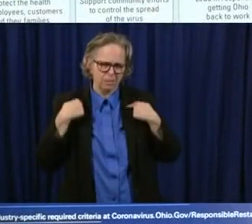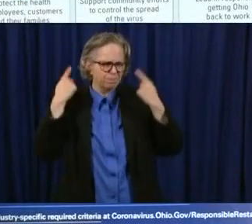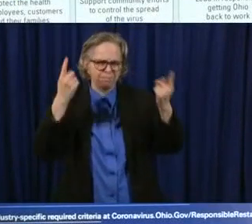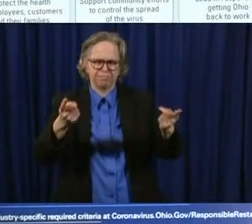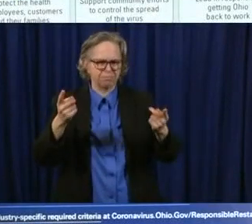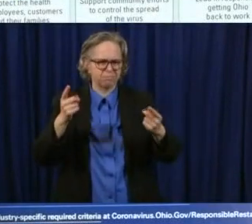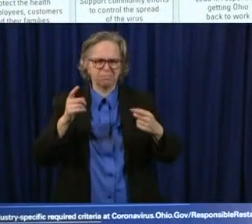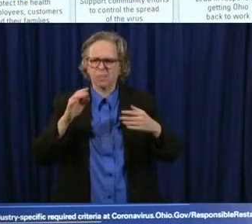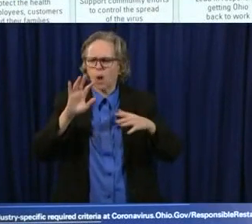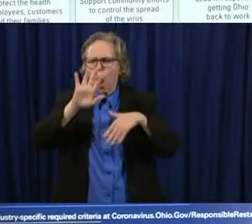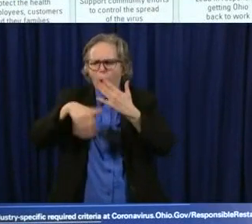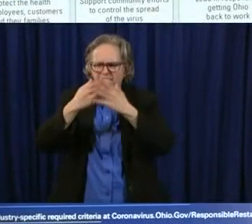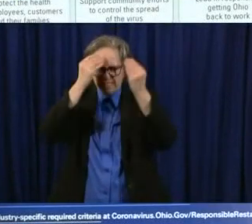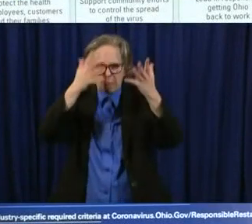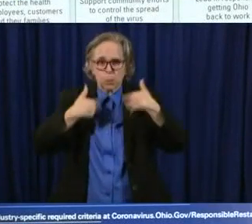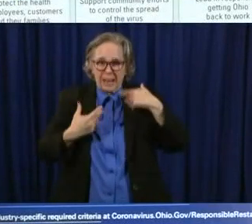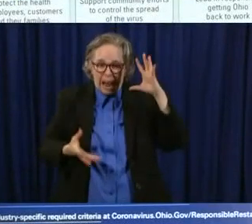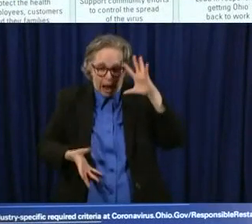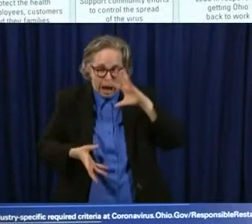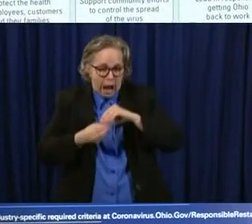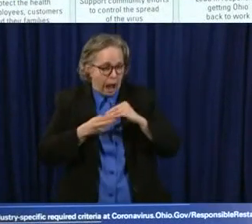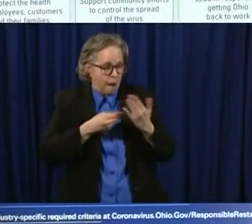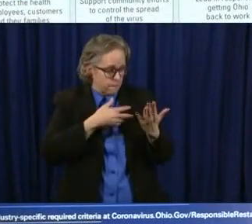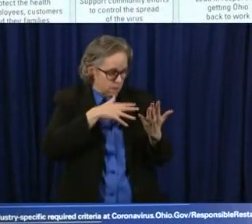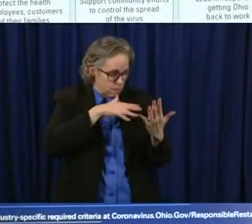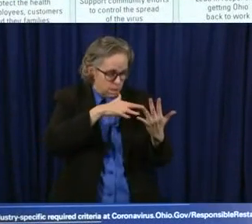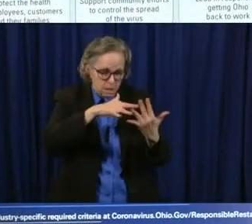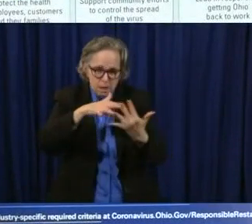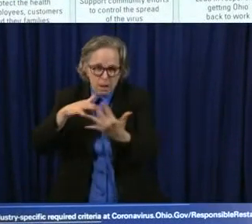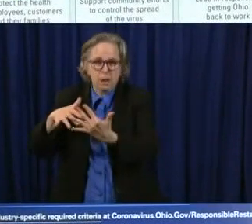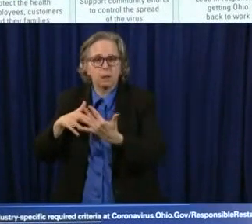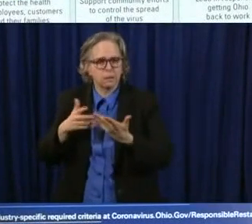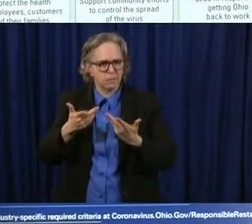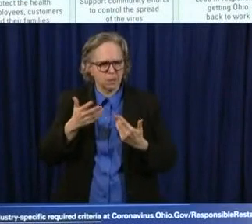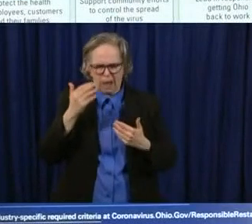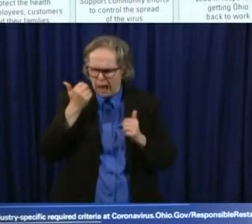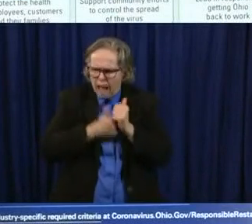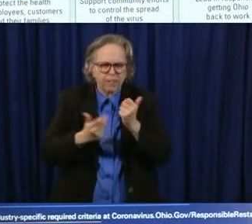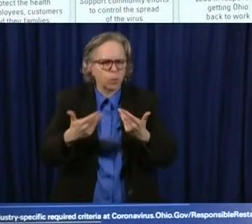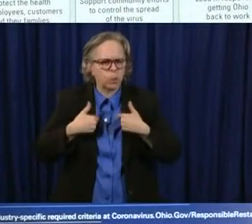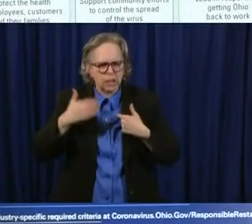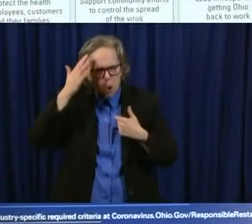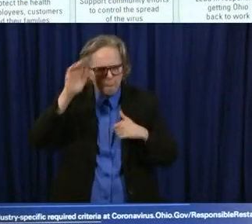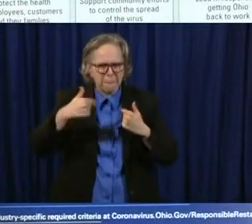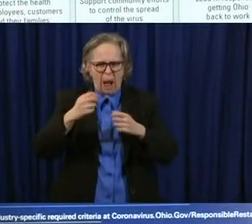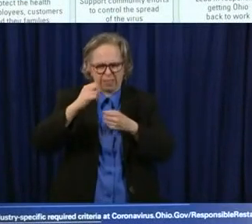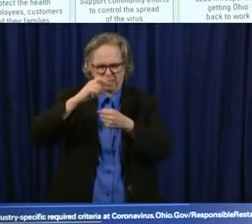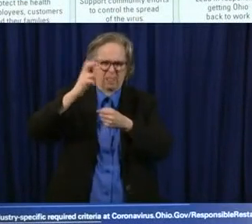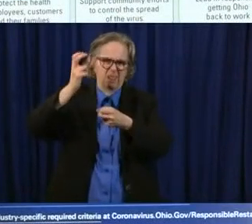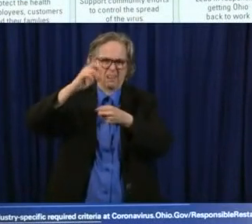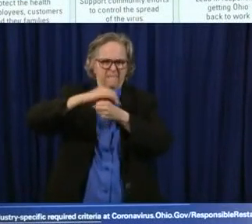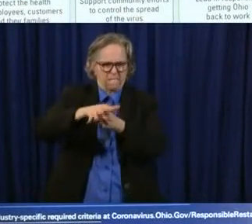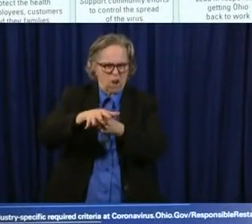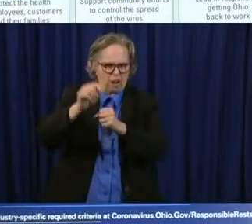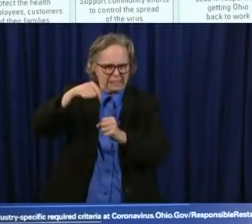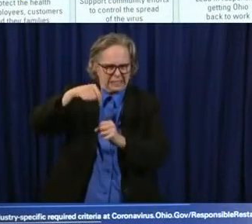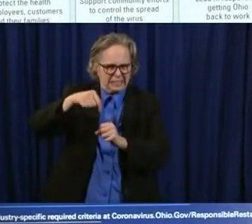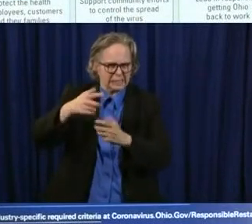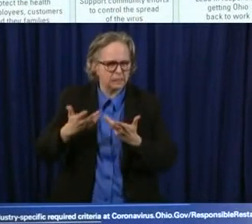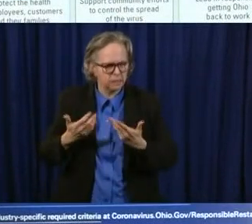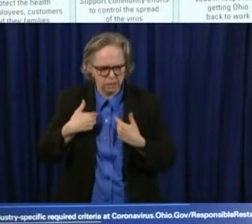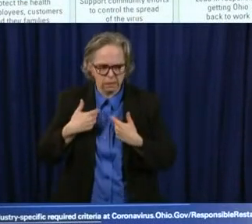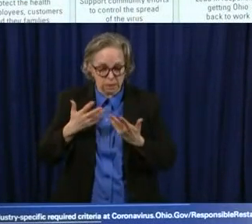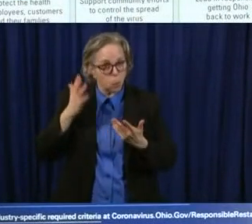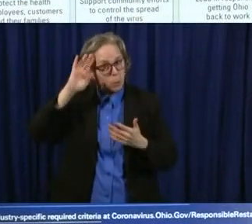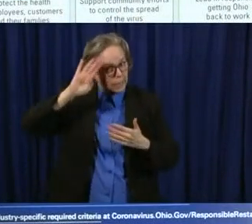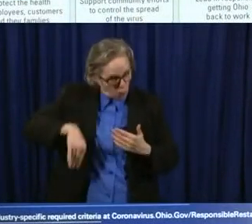about how dangerous this is but we also know it's dangerous not to have people